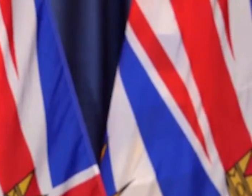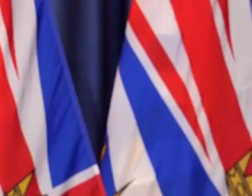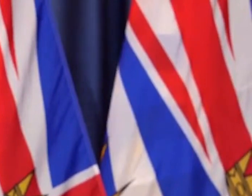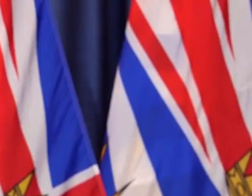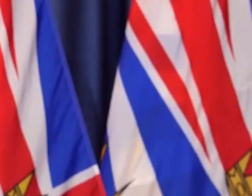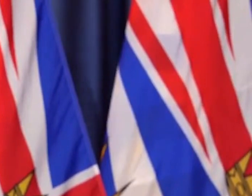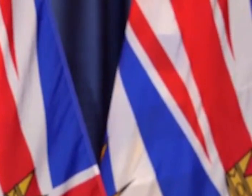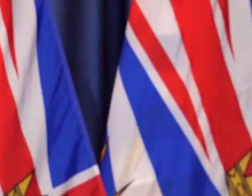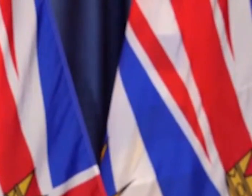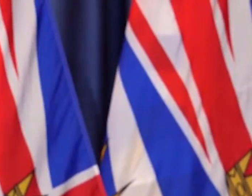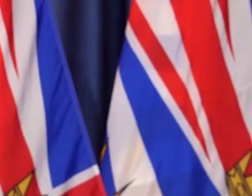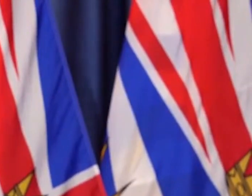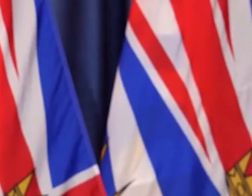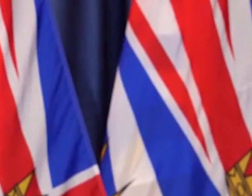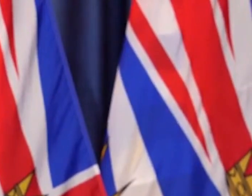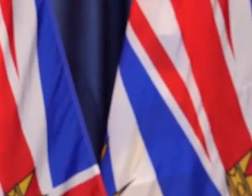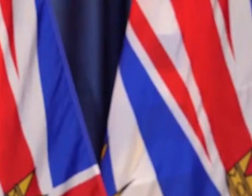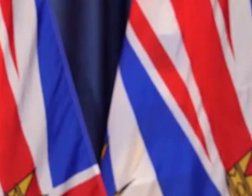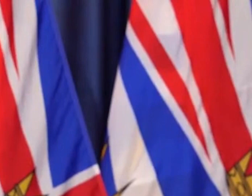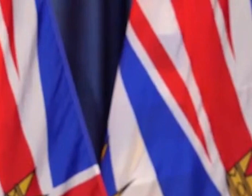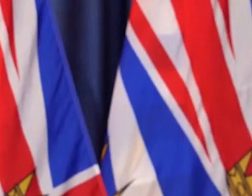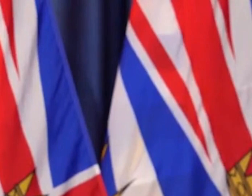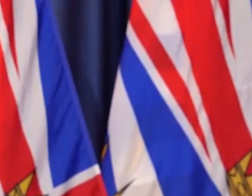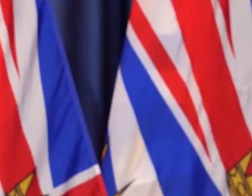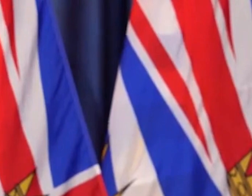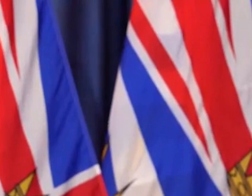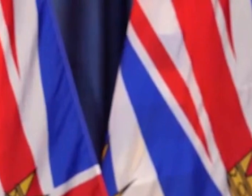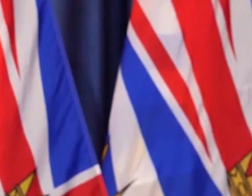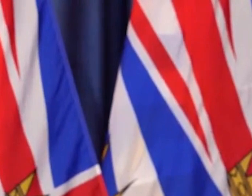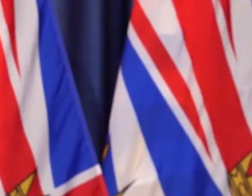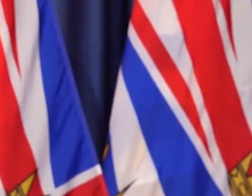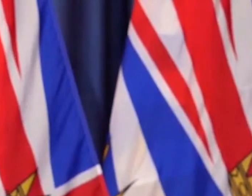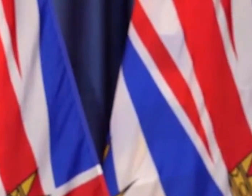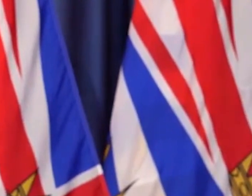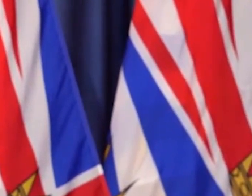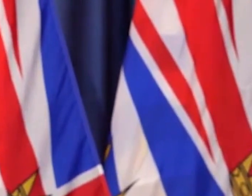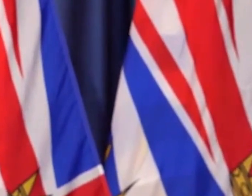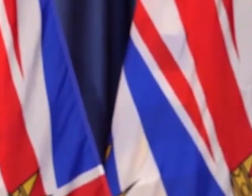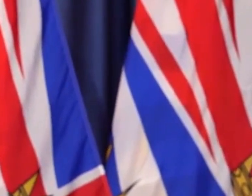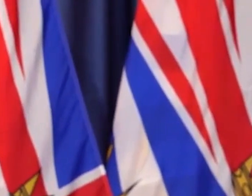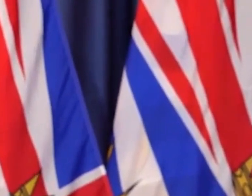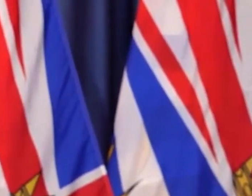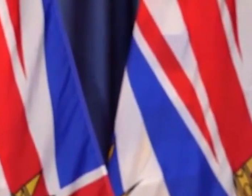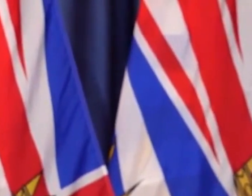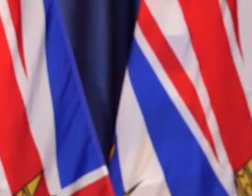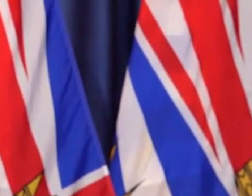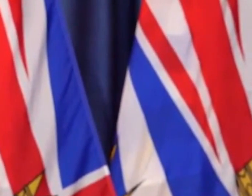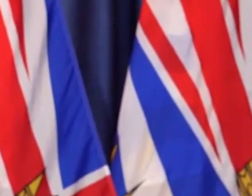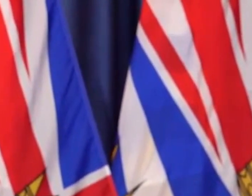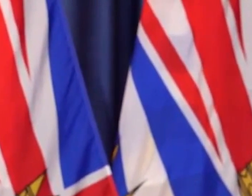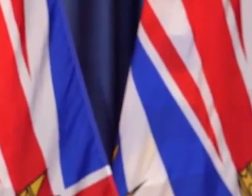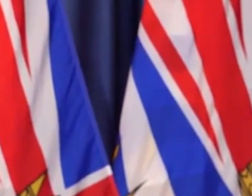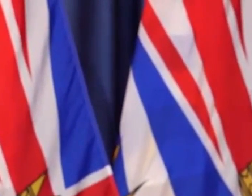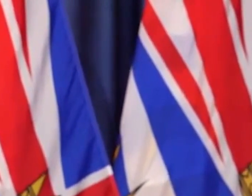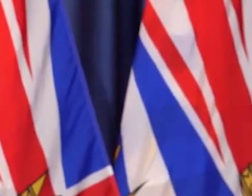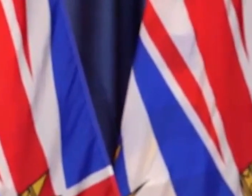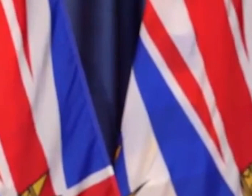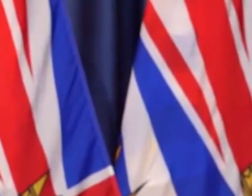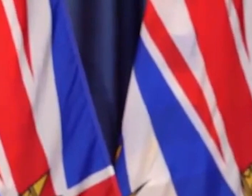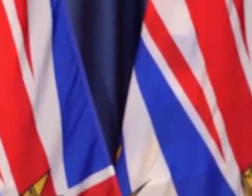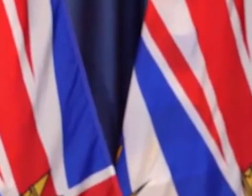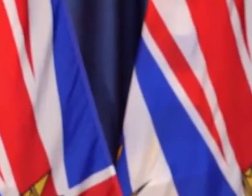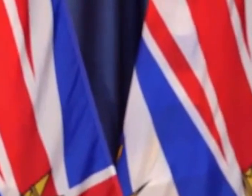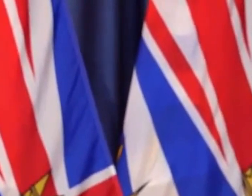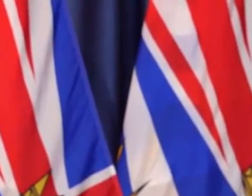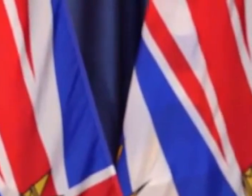And this is a very strong action needed in a pandemic to protect health care workers,